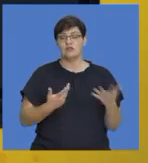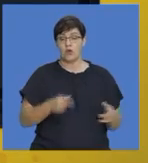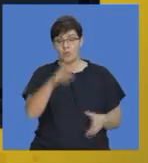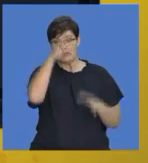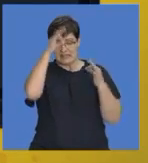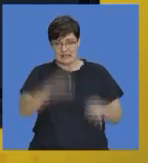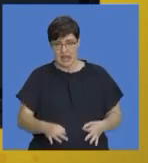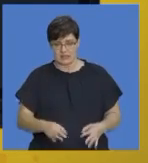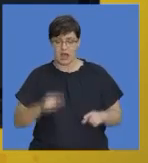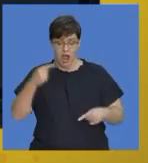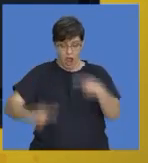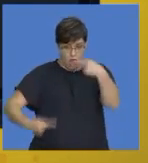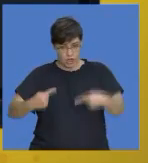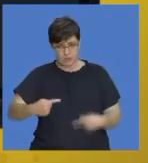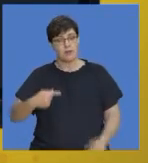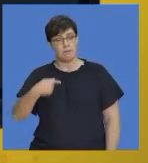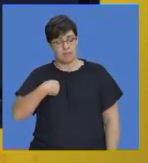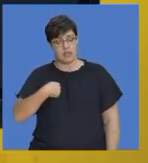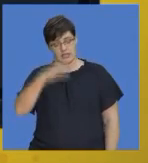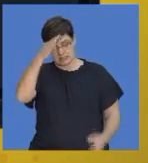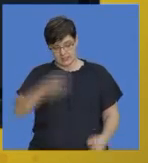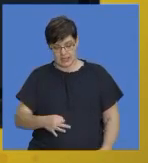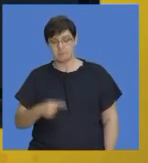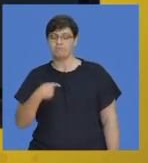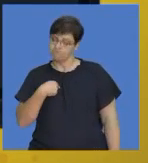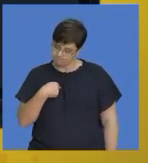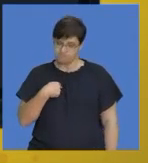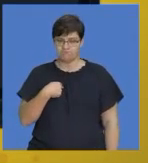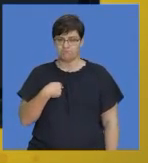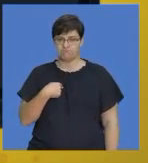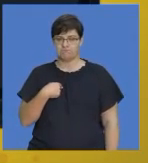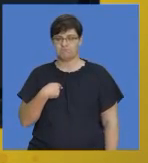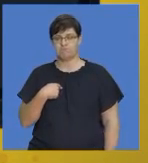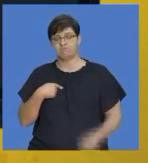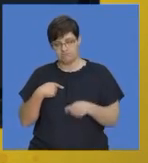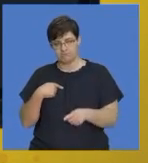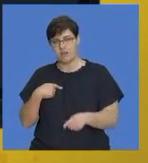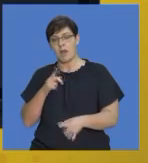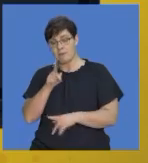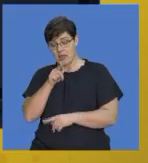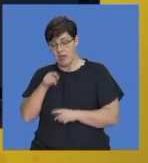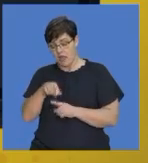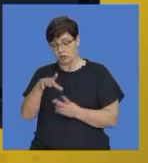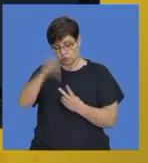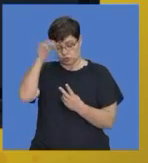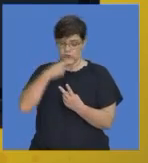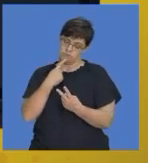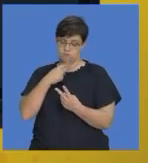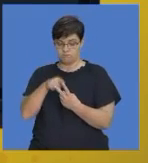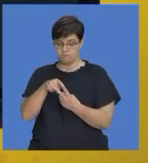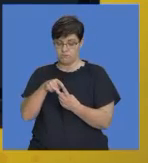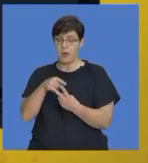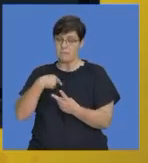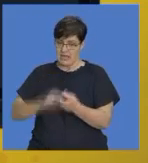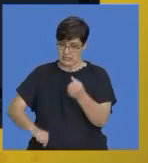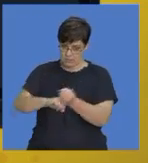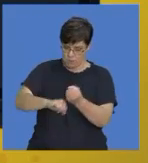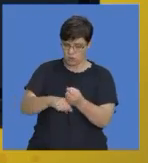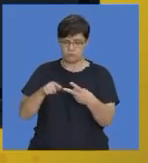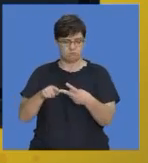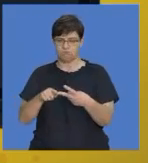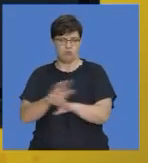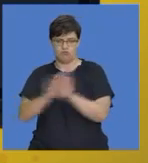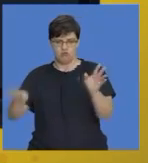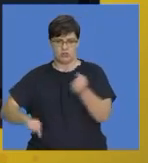essay, if you decide to attempt an argumentative essay, that you either go for the topic or against the topic and your essay is